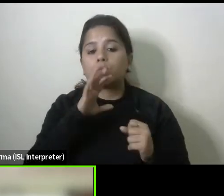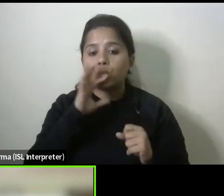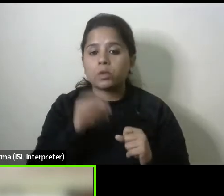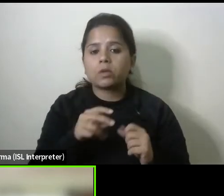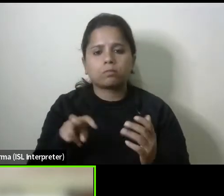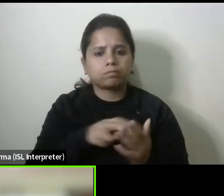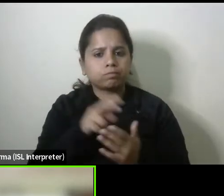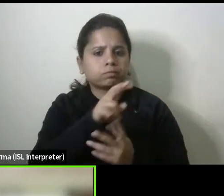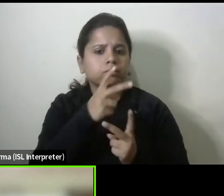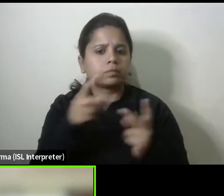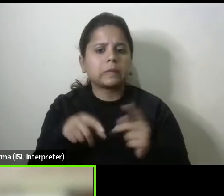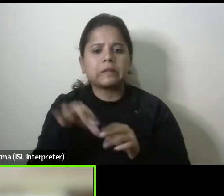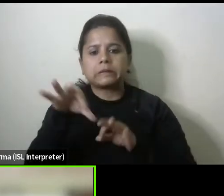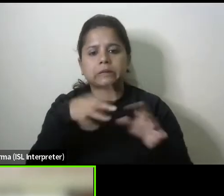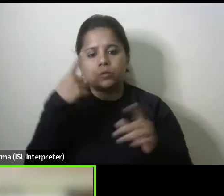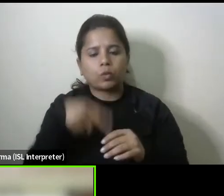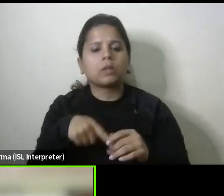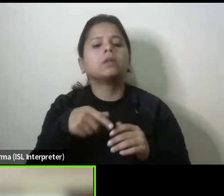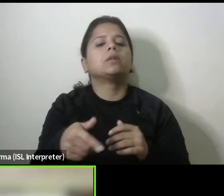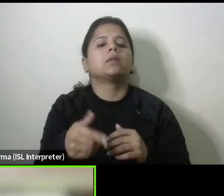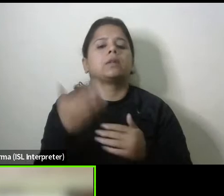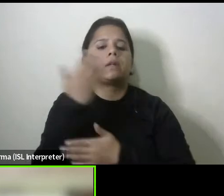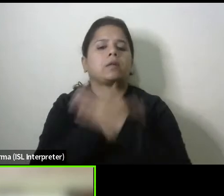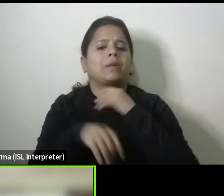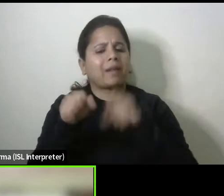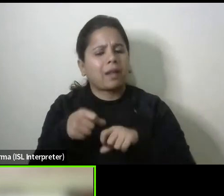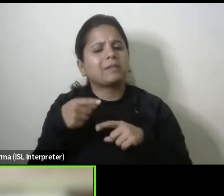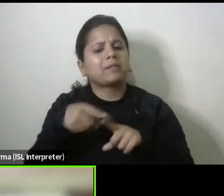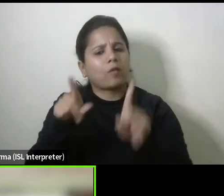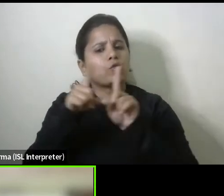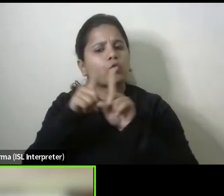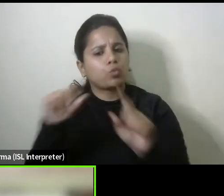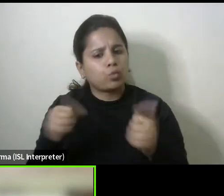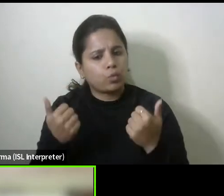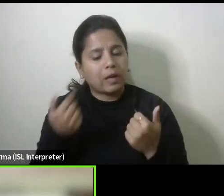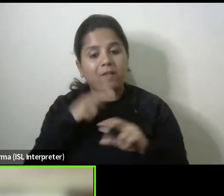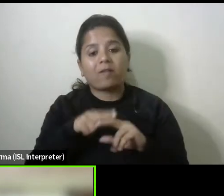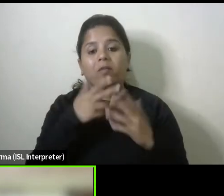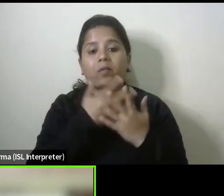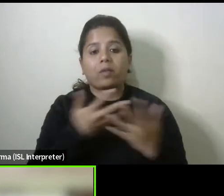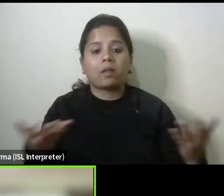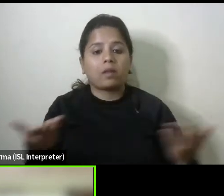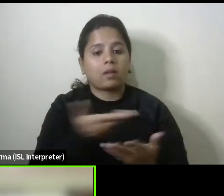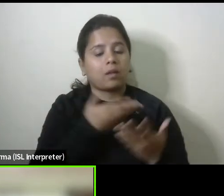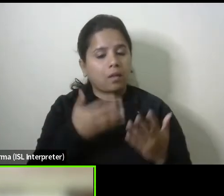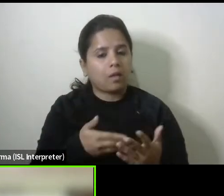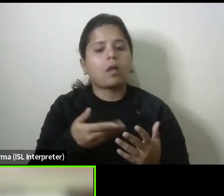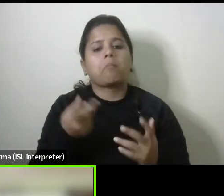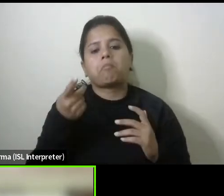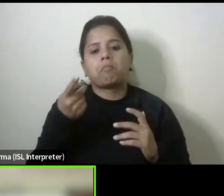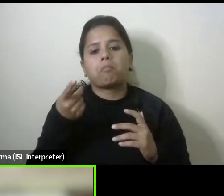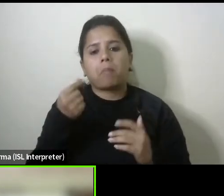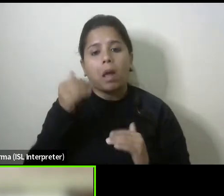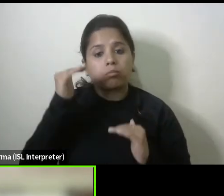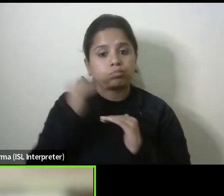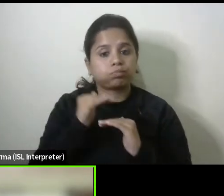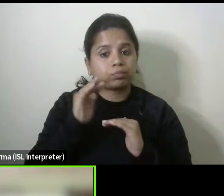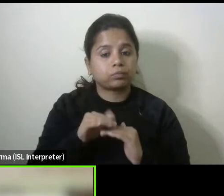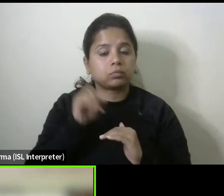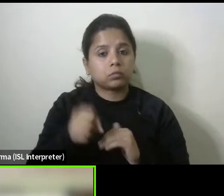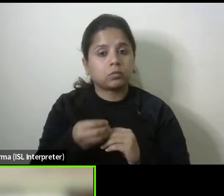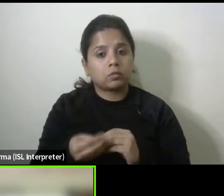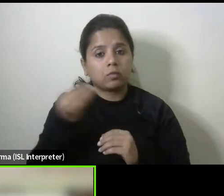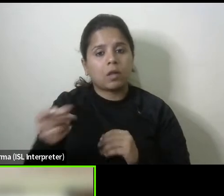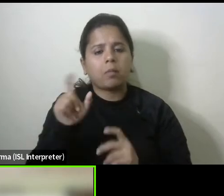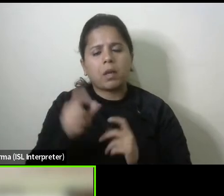navigate the city with disabilities can really do on their front if the products are subsidized available on subsidized rate if we can